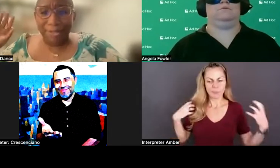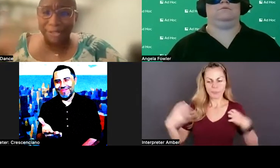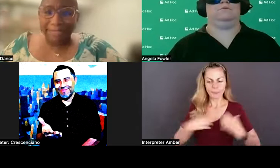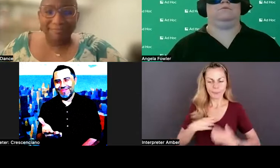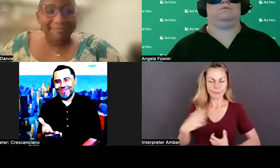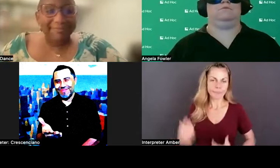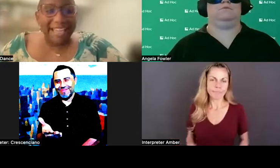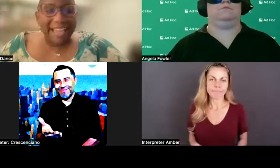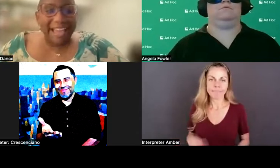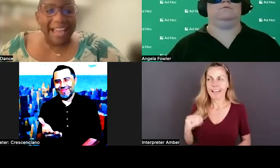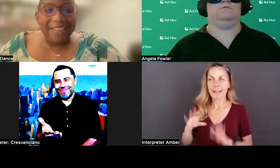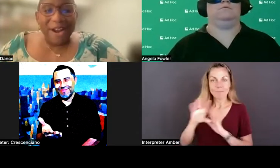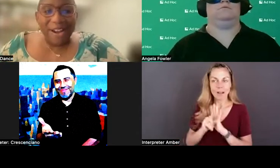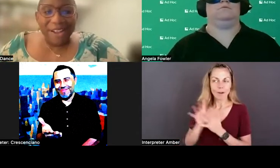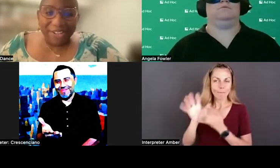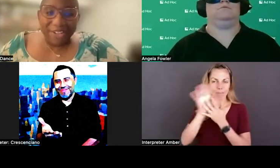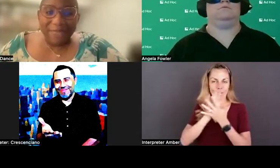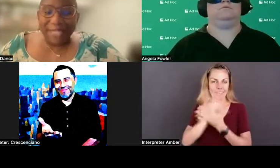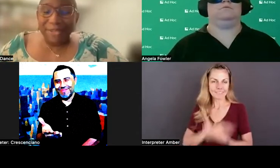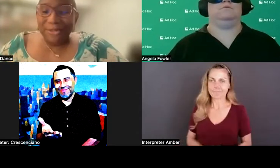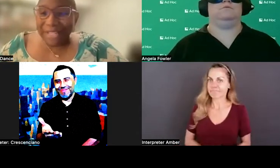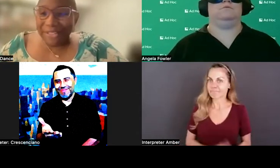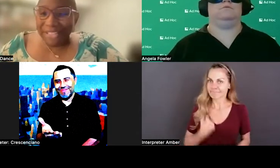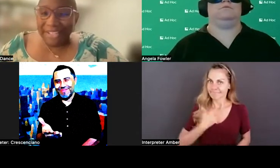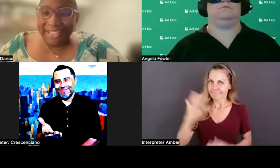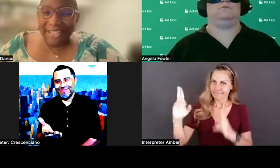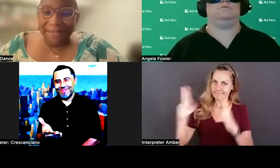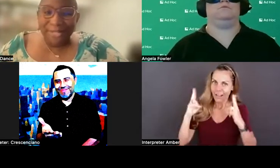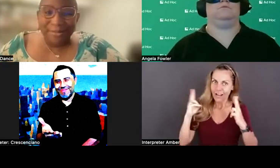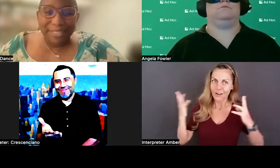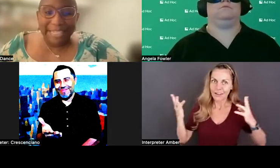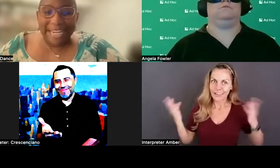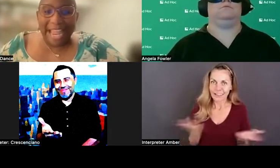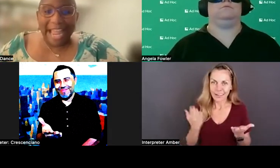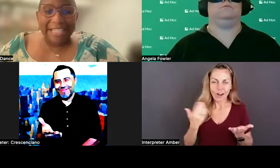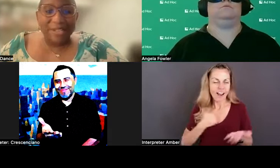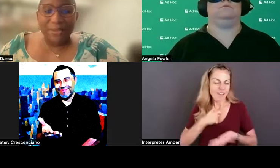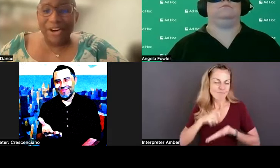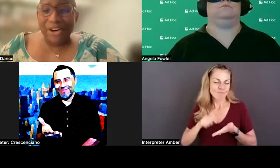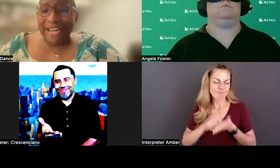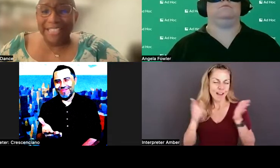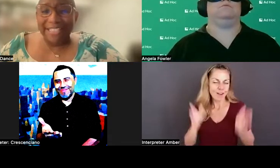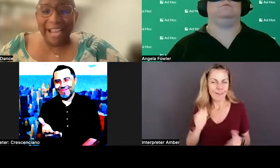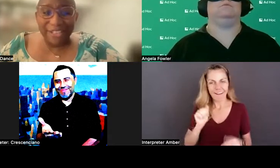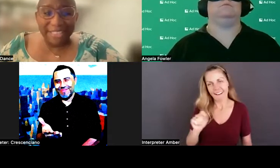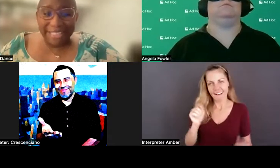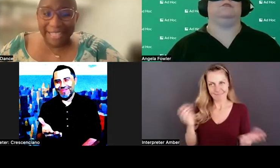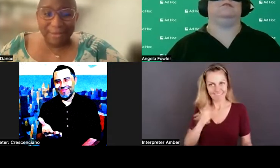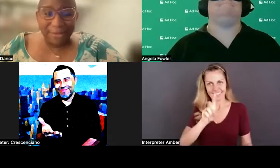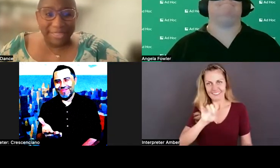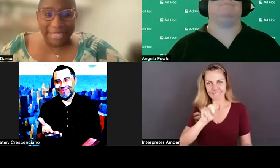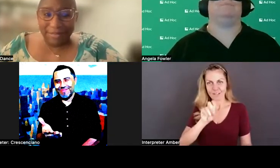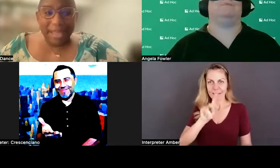background's blurry. I have the honor of being the writer here at Diversability, and we are an entirely